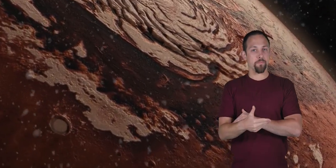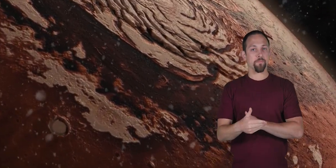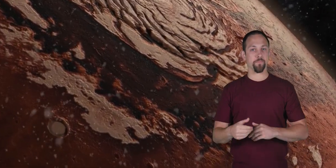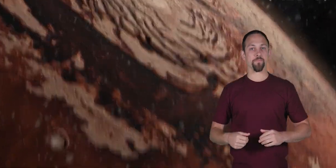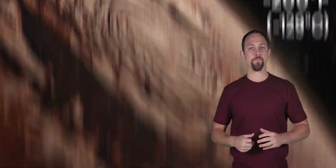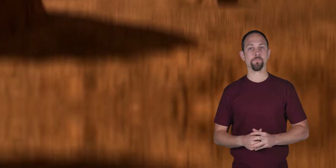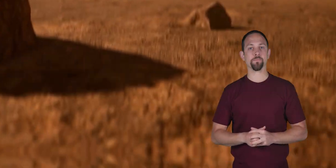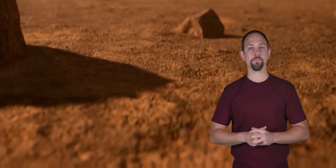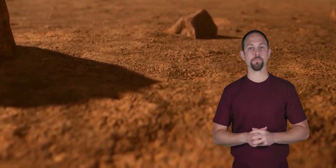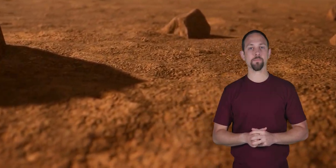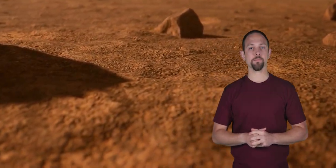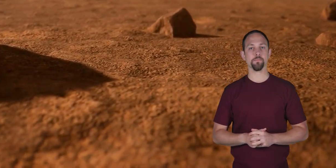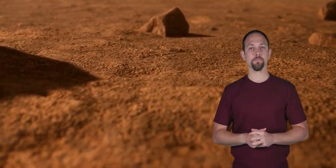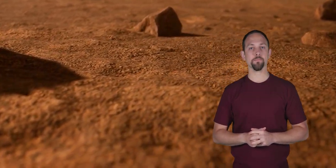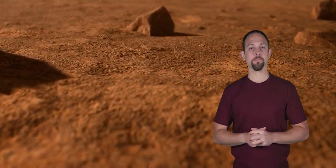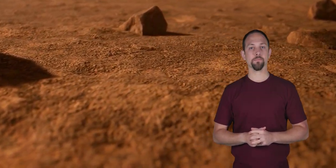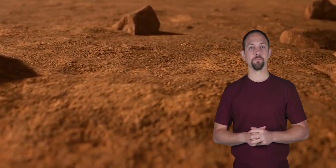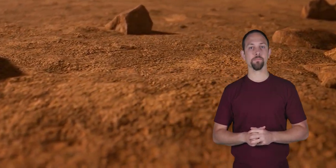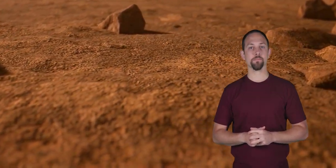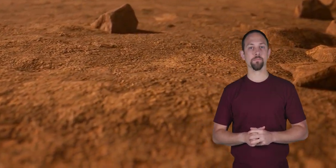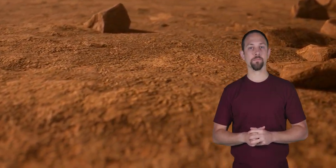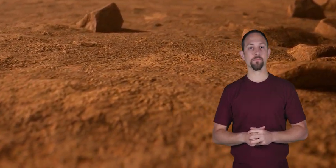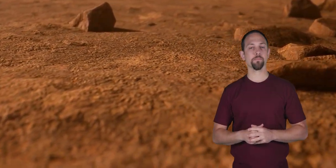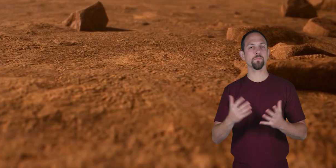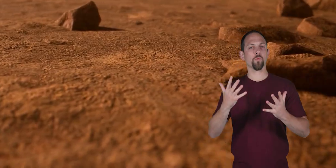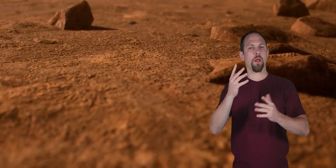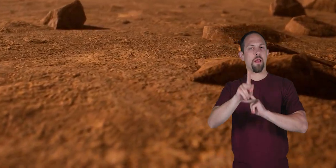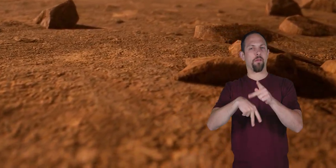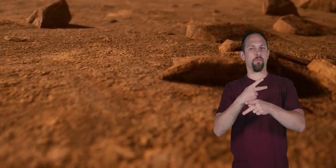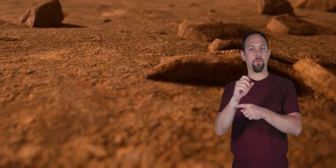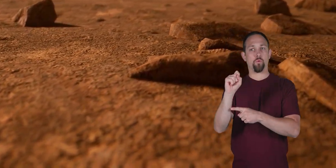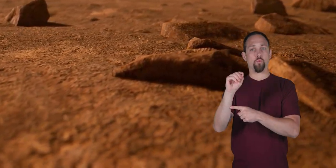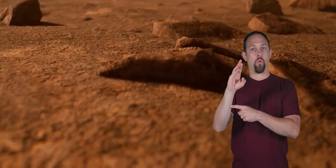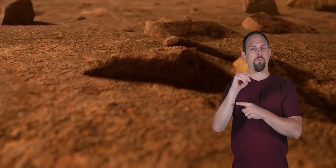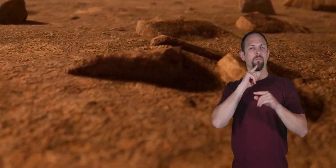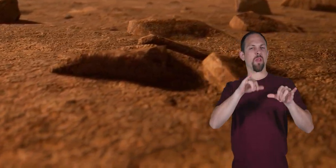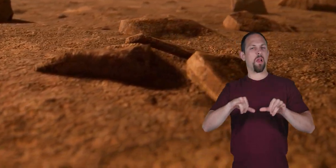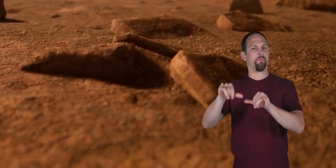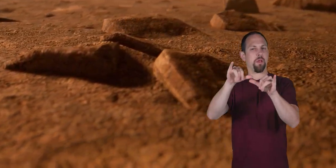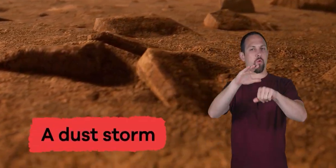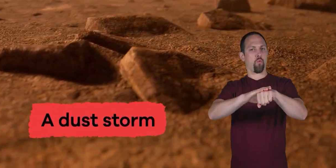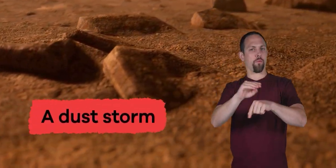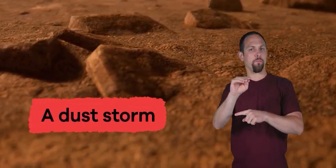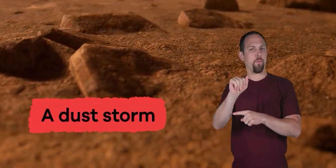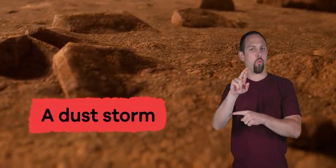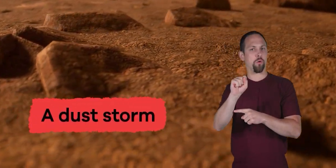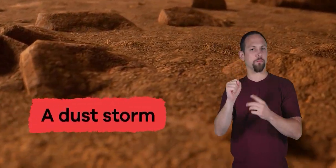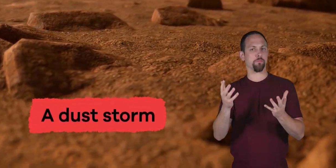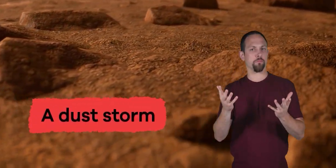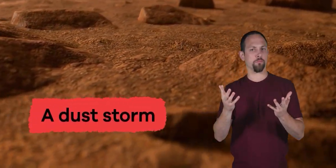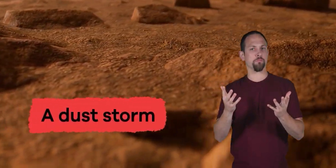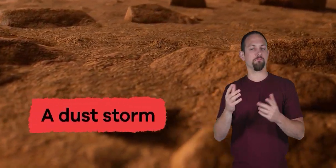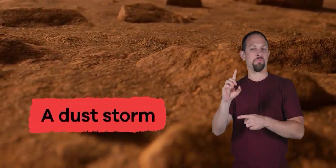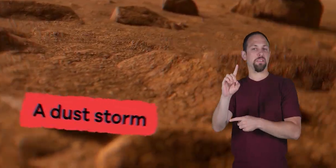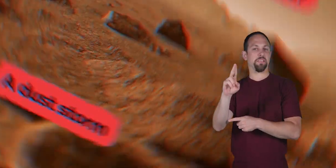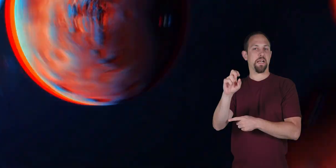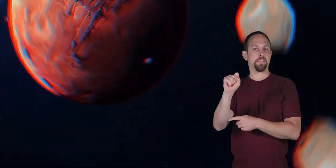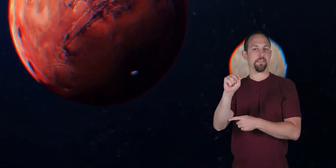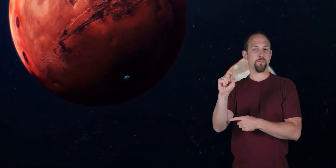the night. What kind of storm is common on Mars? A dust storm.